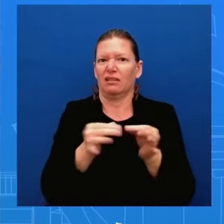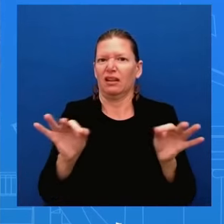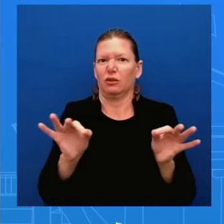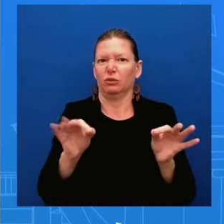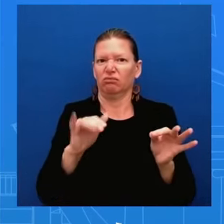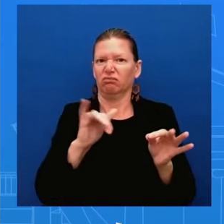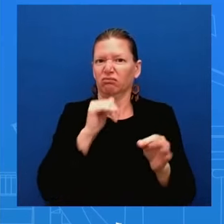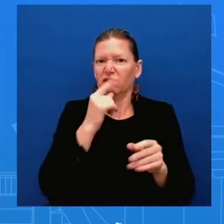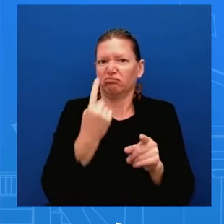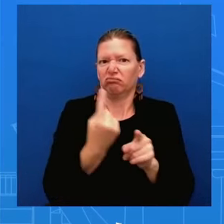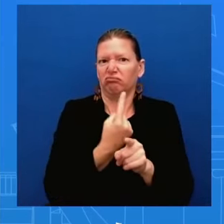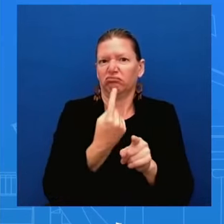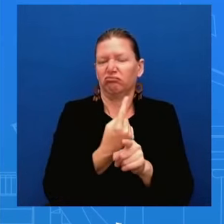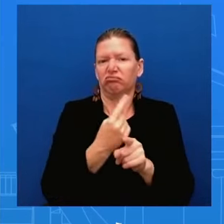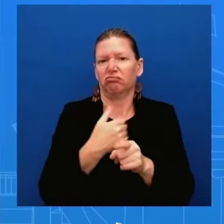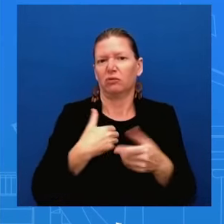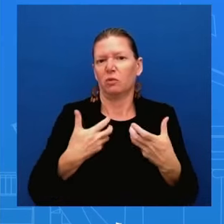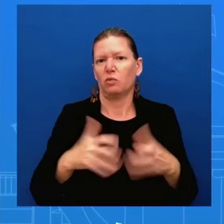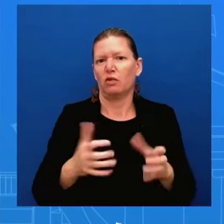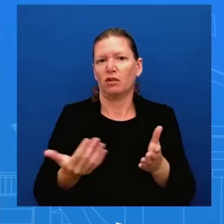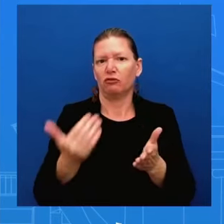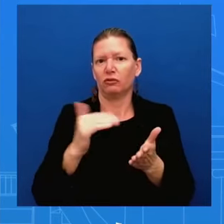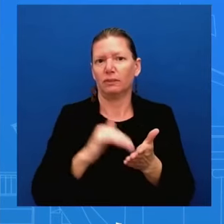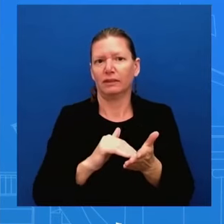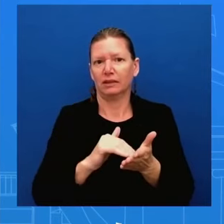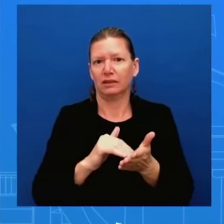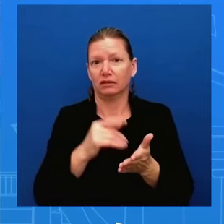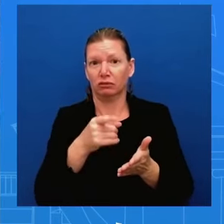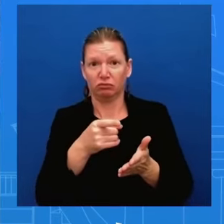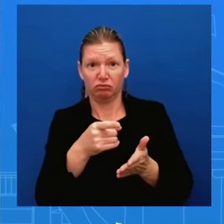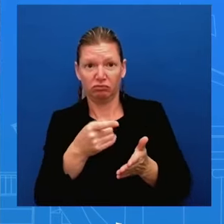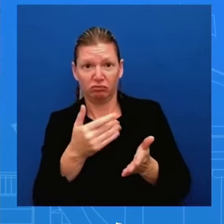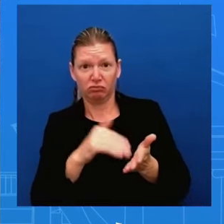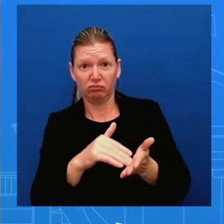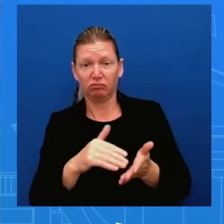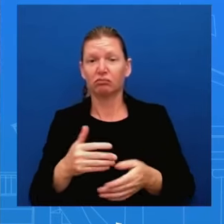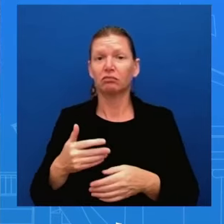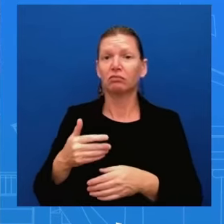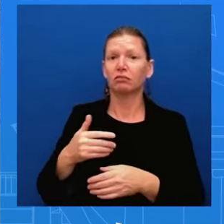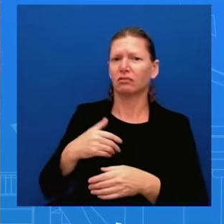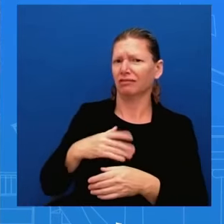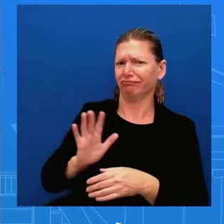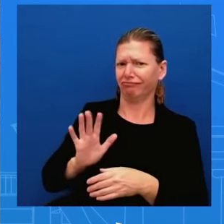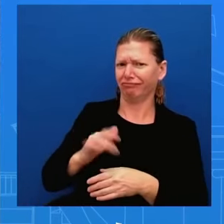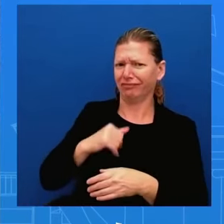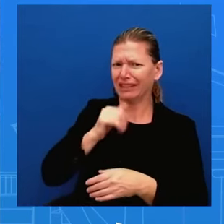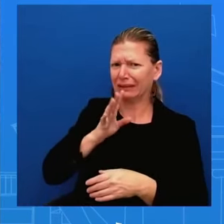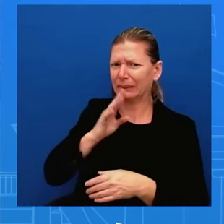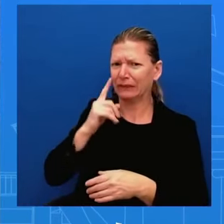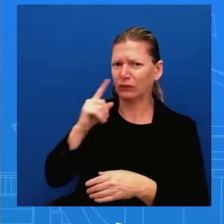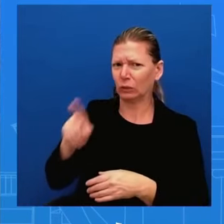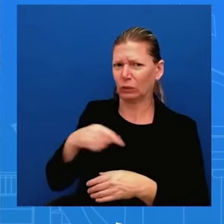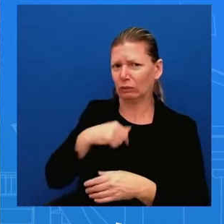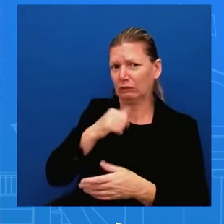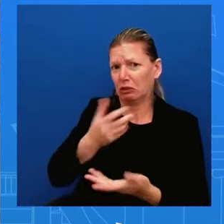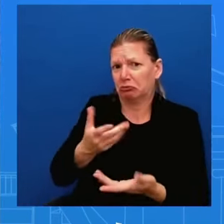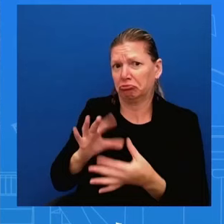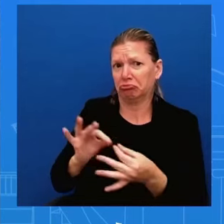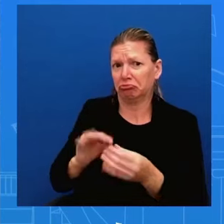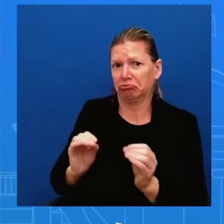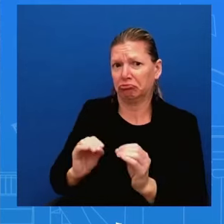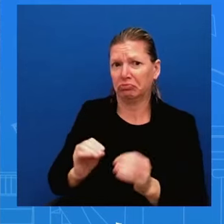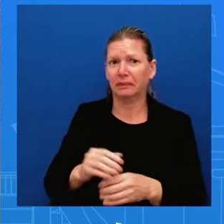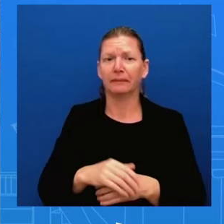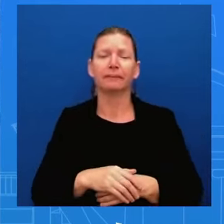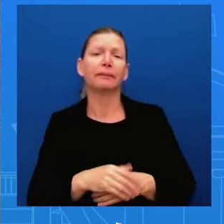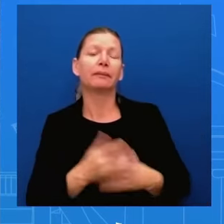up to you if you want to repeat it or not i can't speak for you uh i'm not going to so okay my question my question to you is um is that